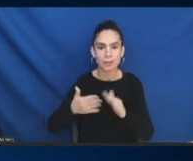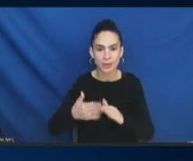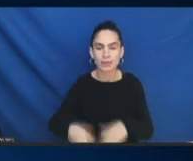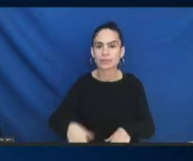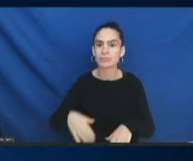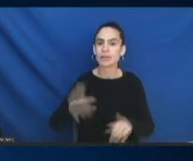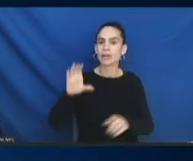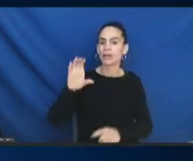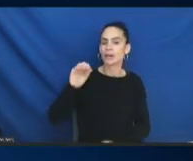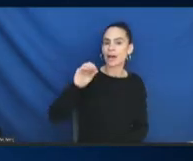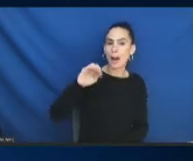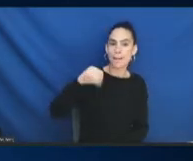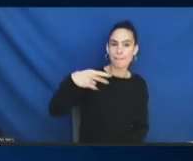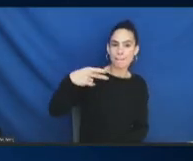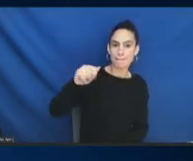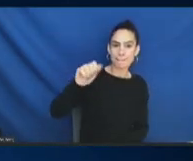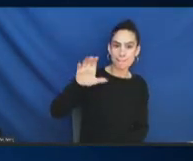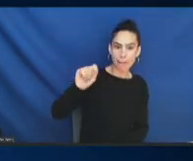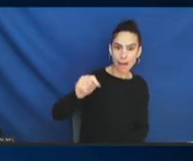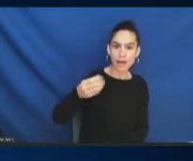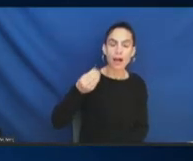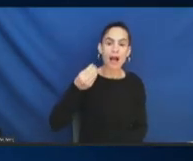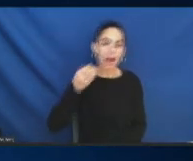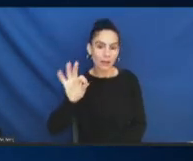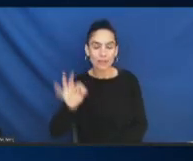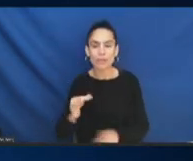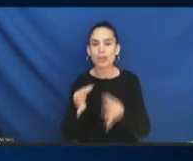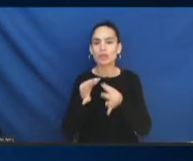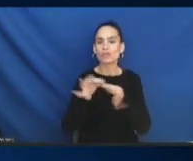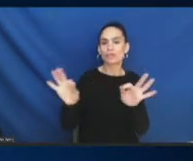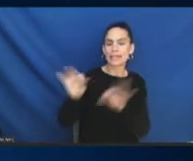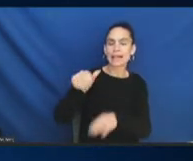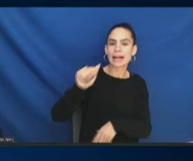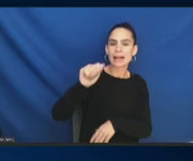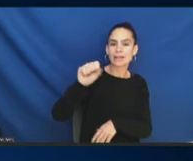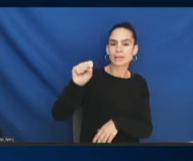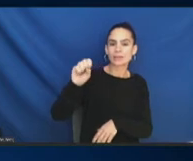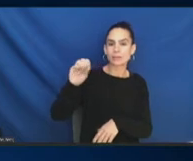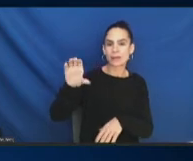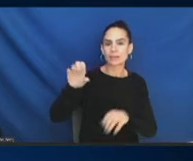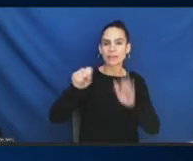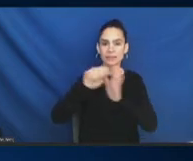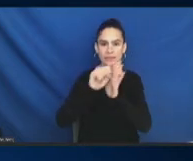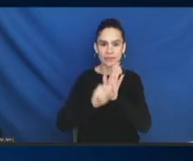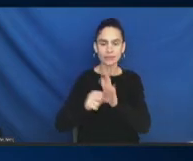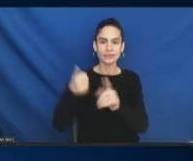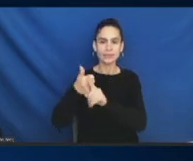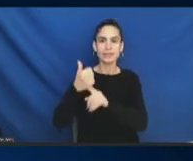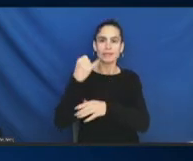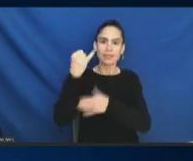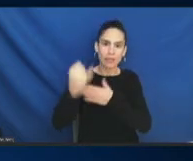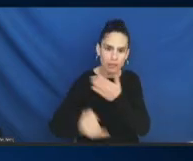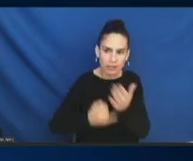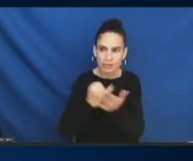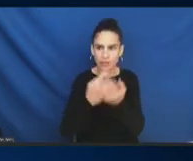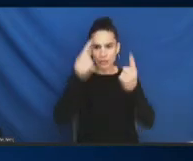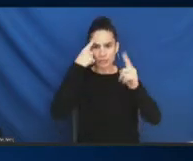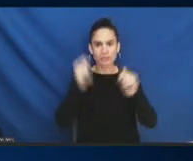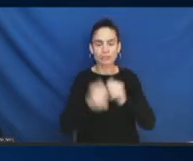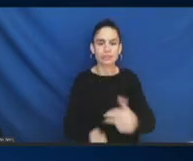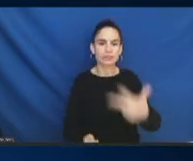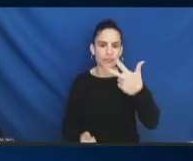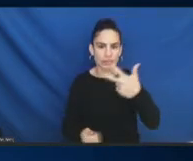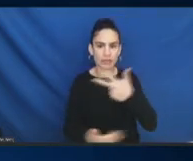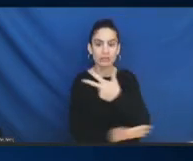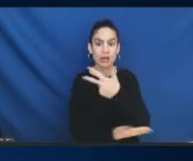international agreement with three countries, and they are allowed to migrate to the United States, but they don't have